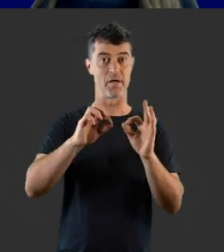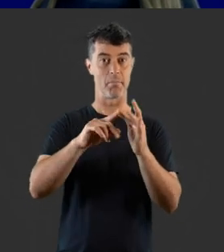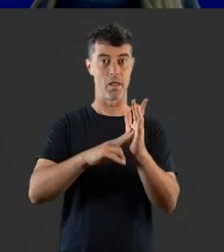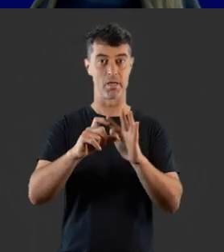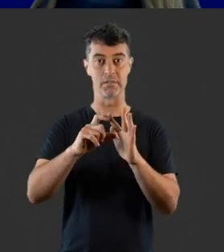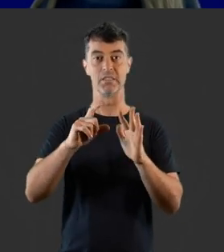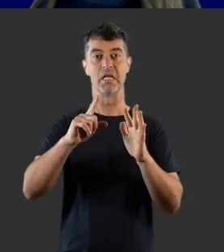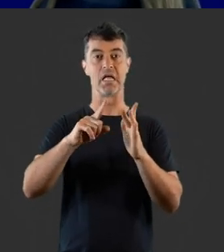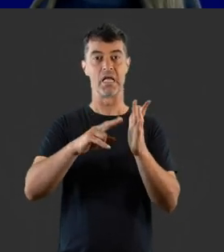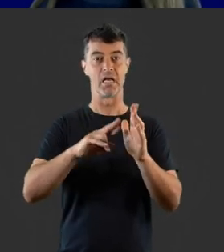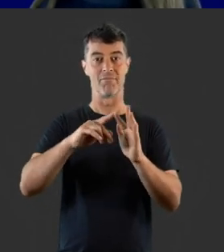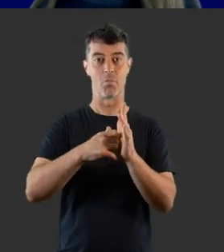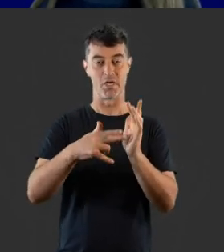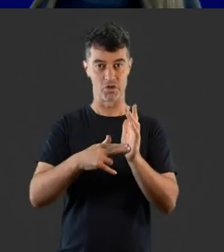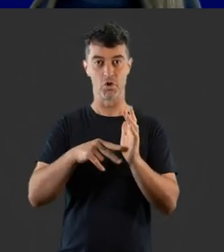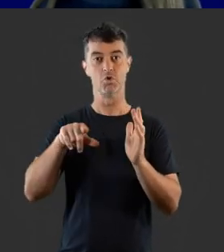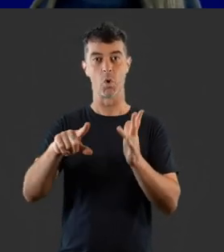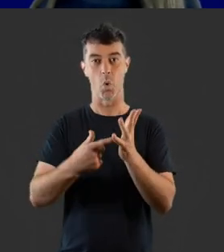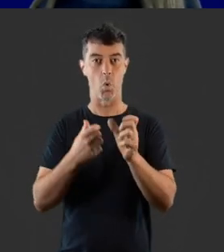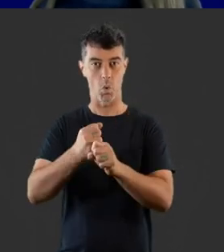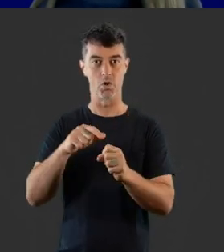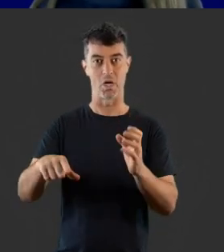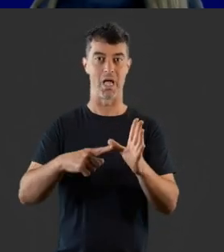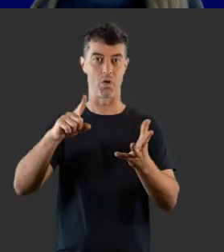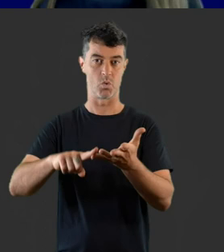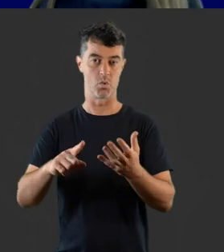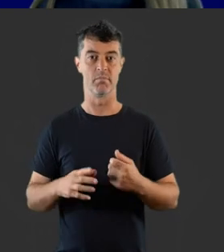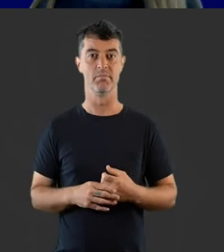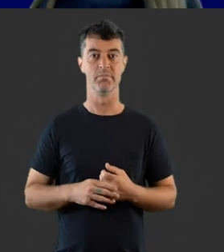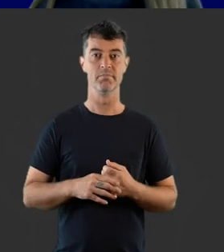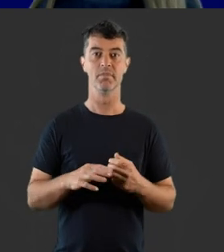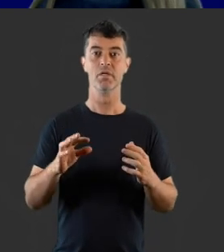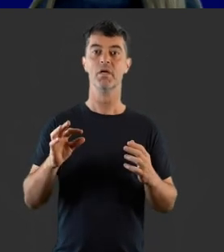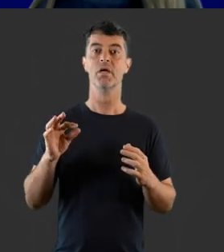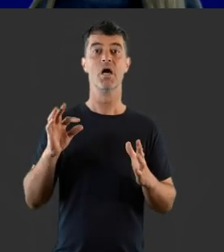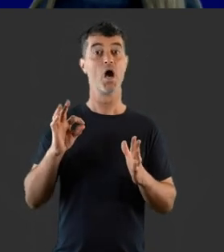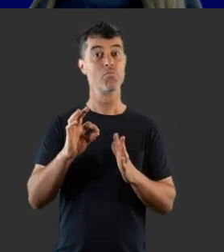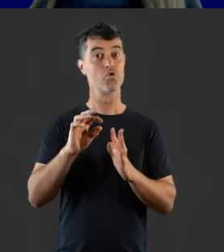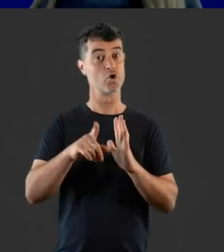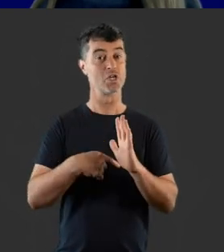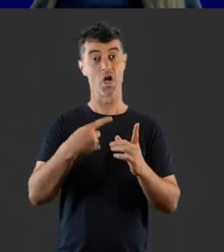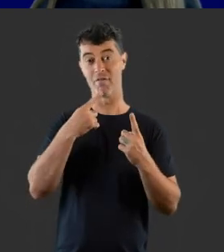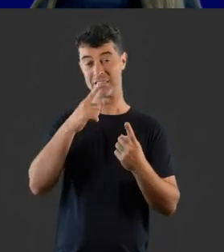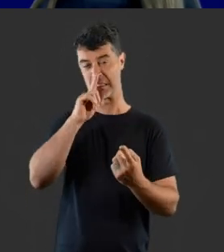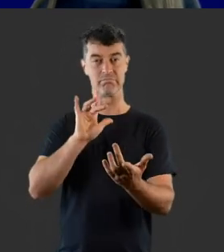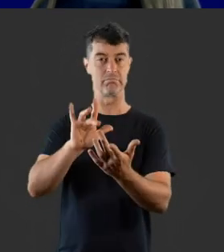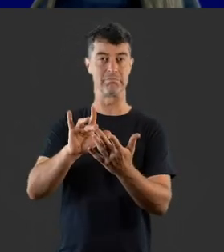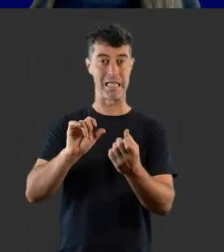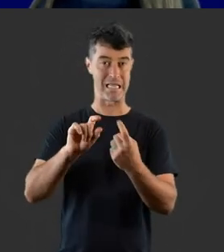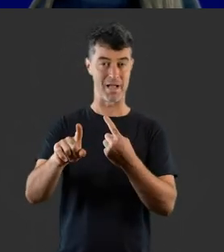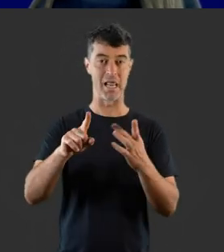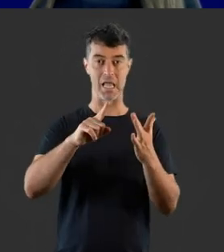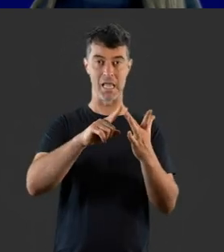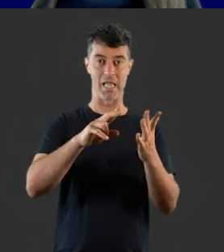.deafblindinformation.org.au. Project